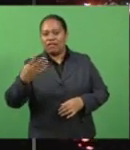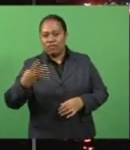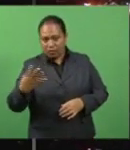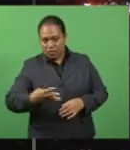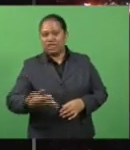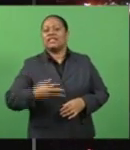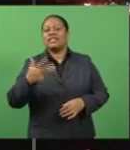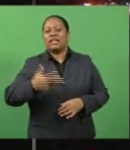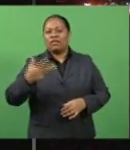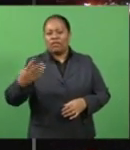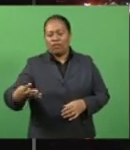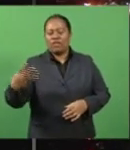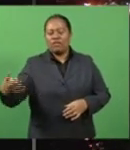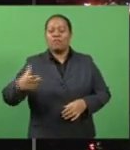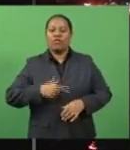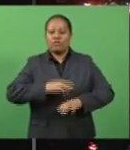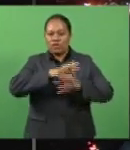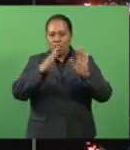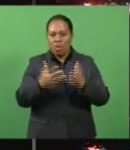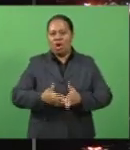cancelled because of World Wars.